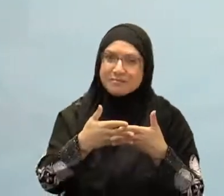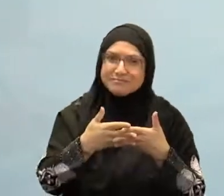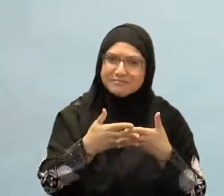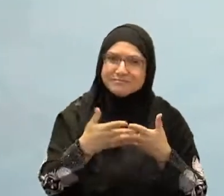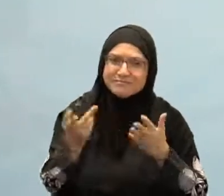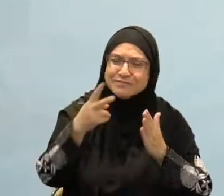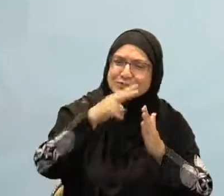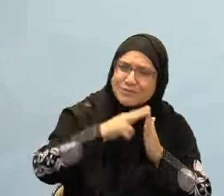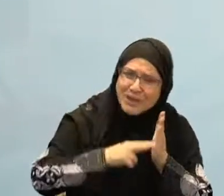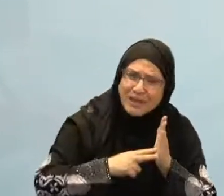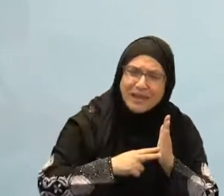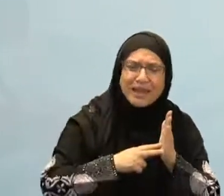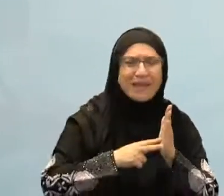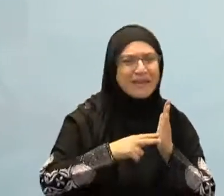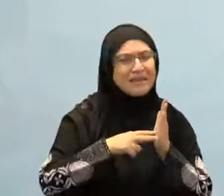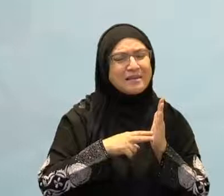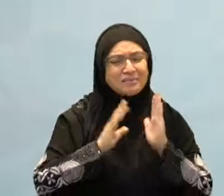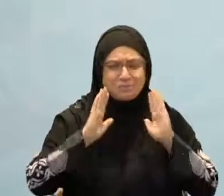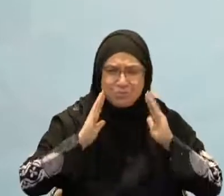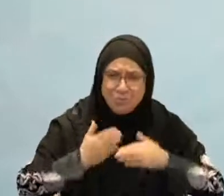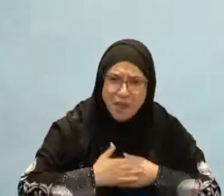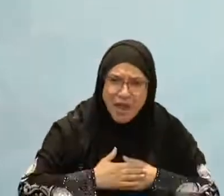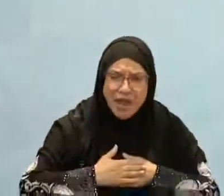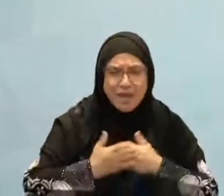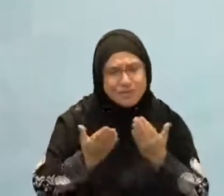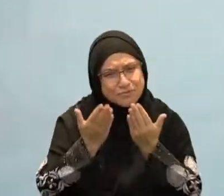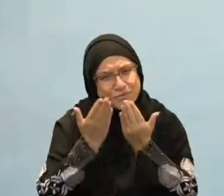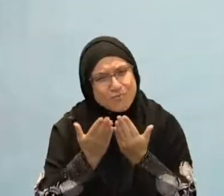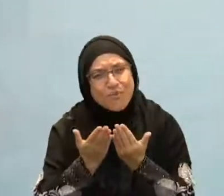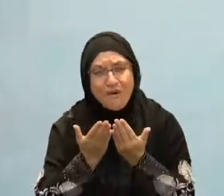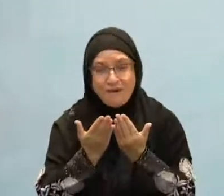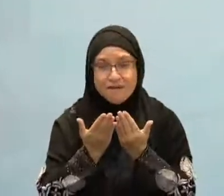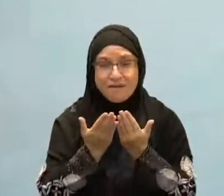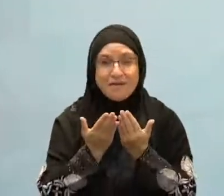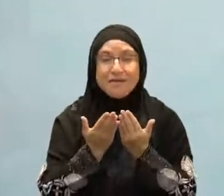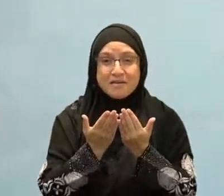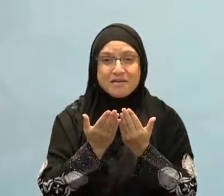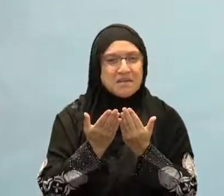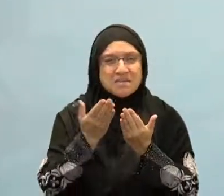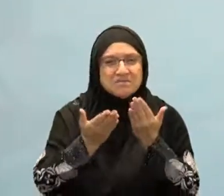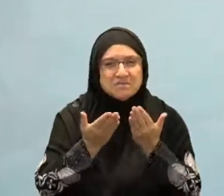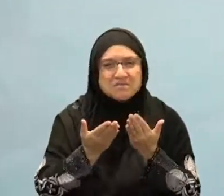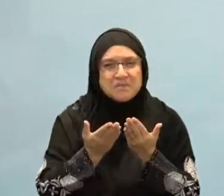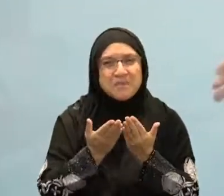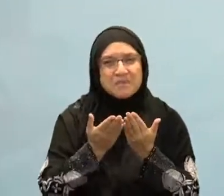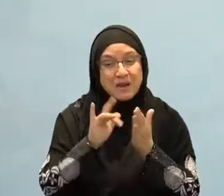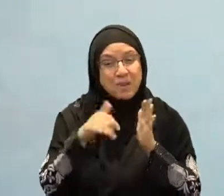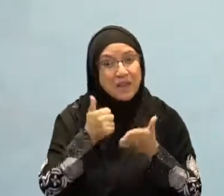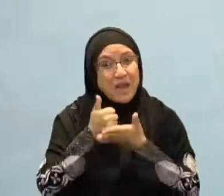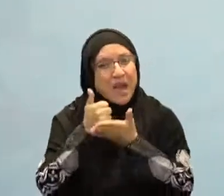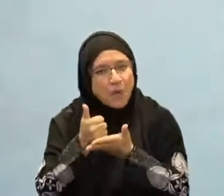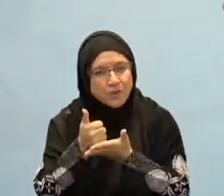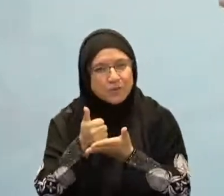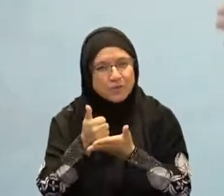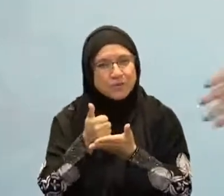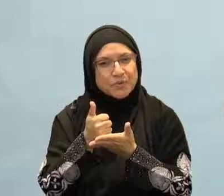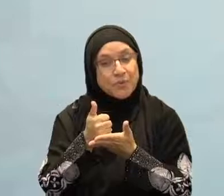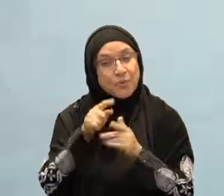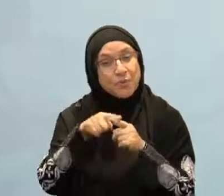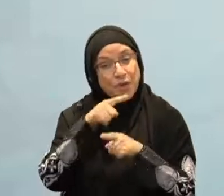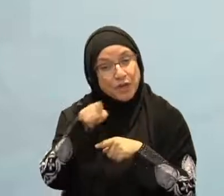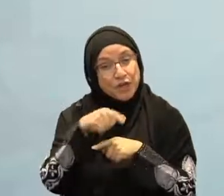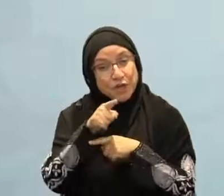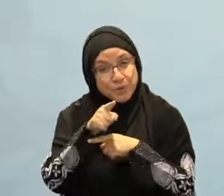spoke about it, that's what they say. And it's very interesting because just like with fasting, you know, you always start reading about these